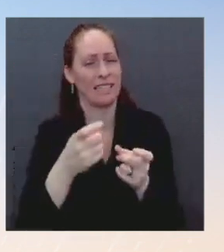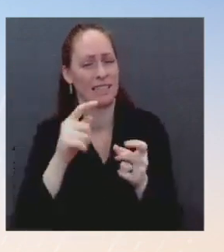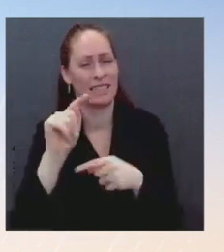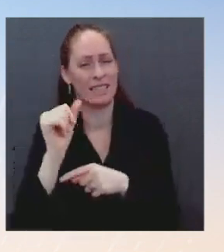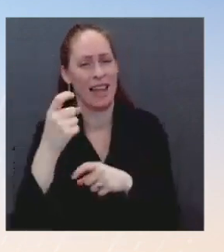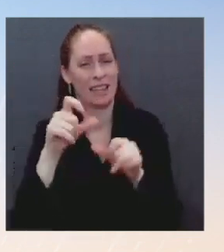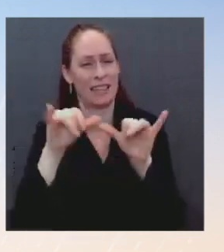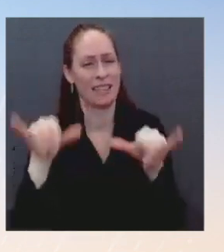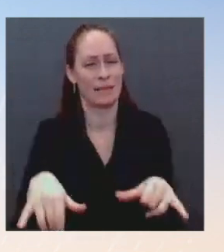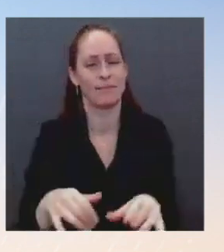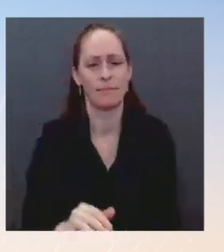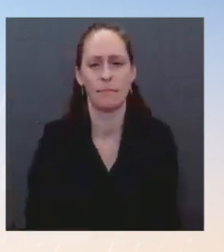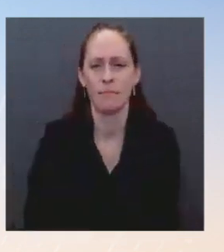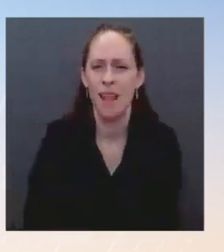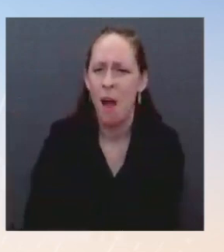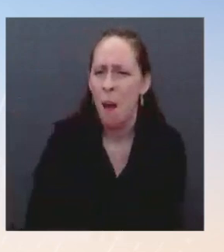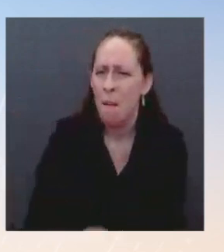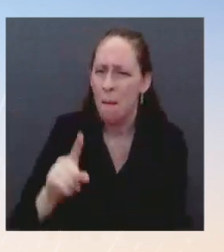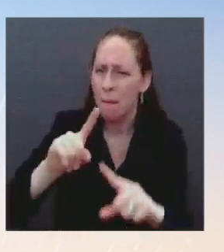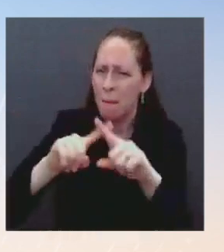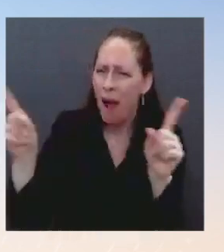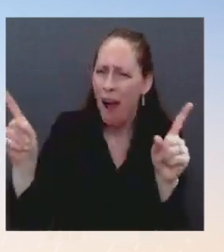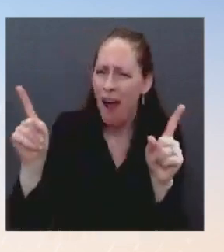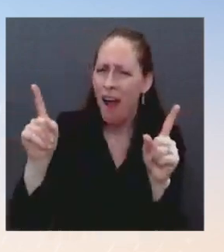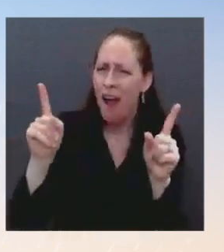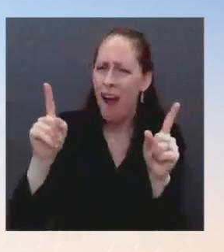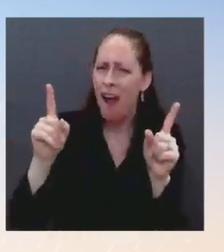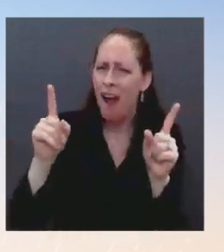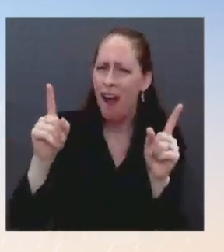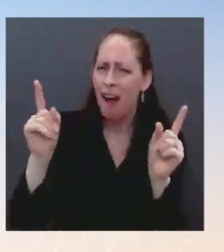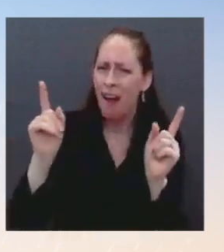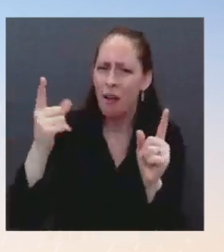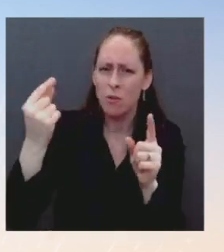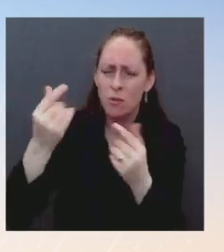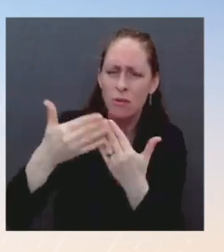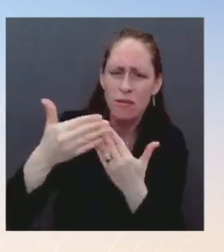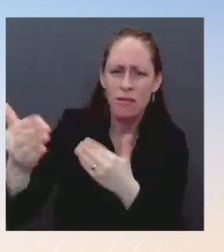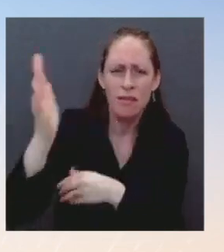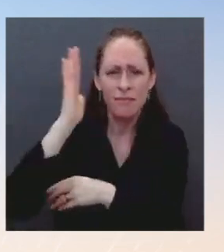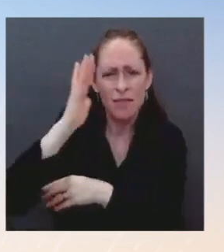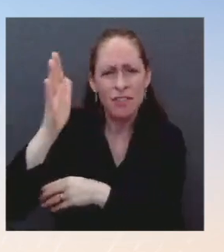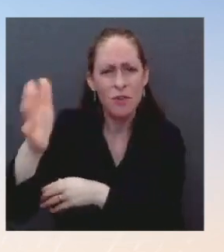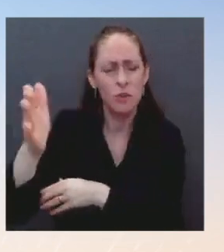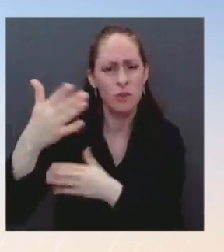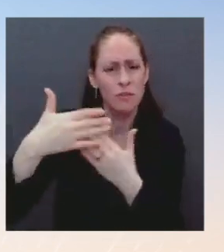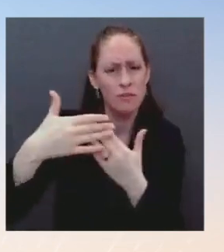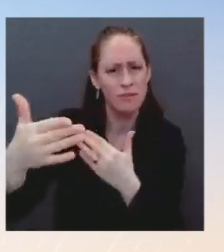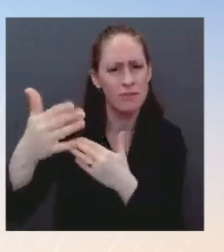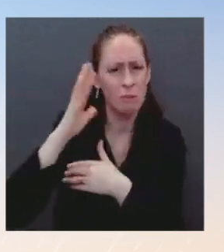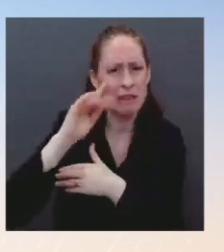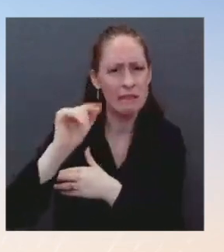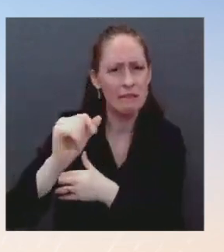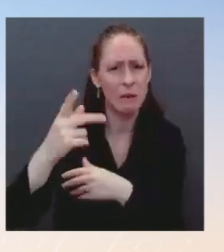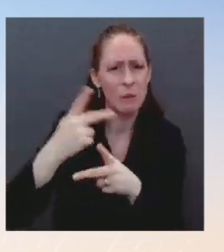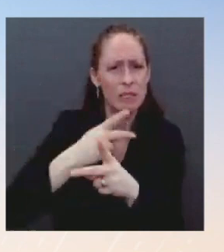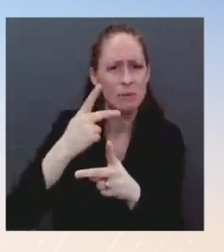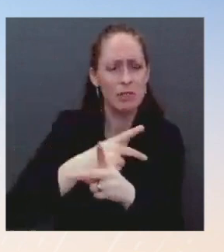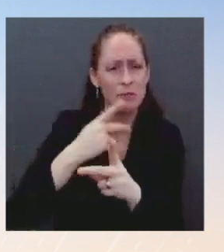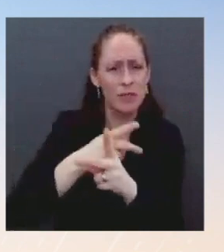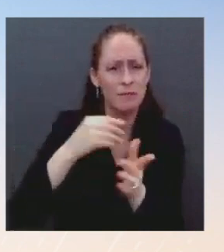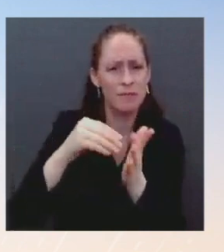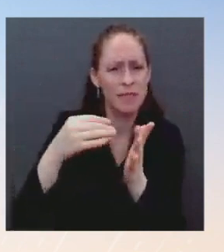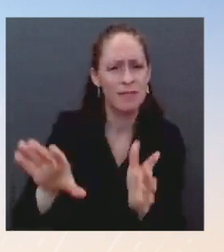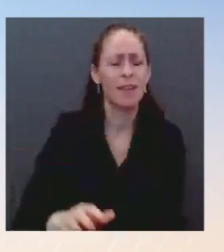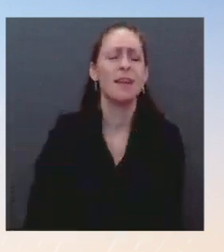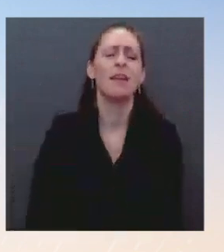then? The Build Back Better bill? Correct. Again, it's fully paid for. We would point to Nobel laureates and a range of global economists